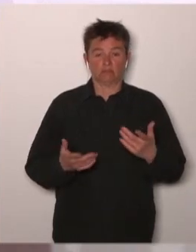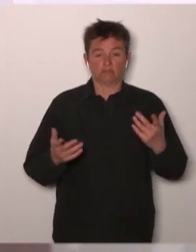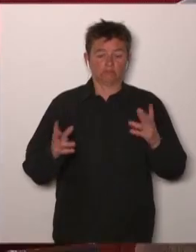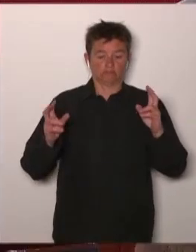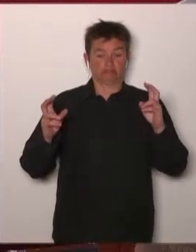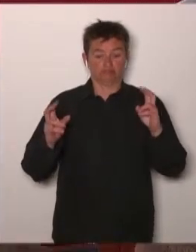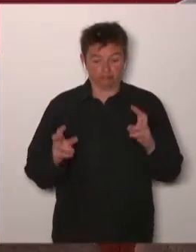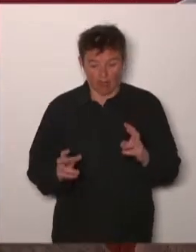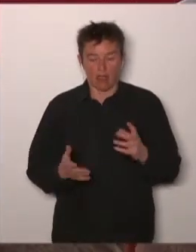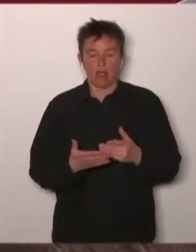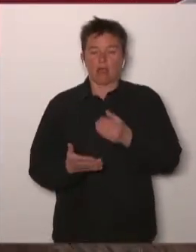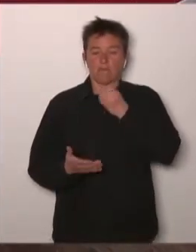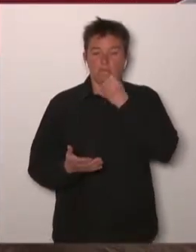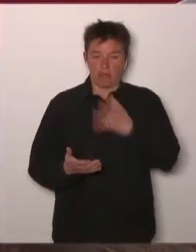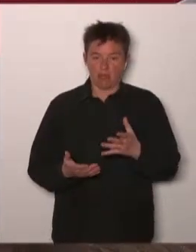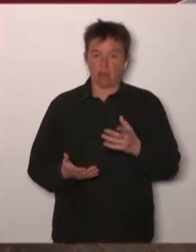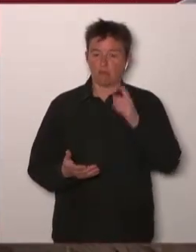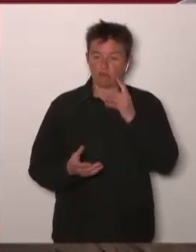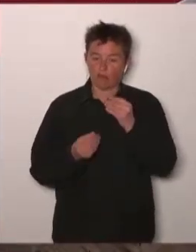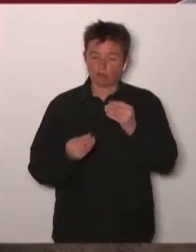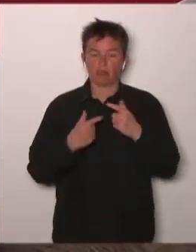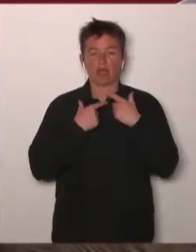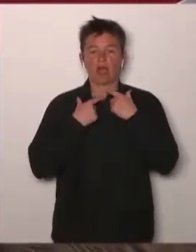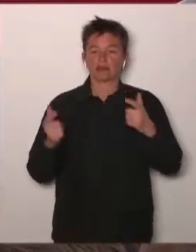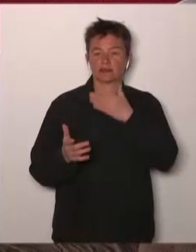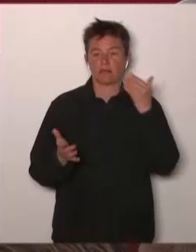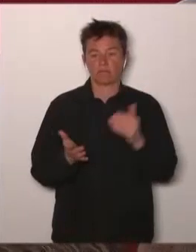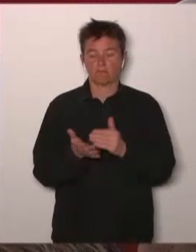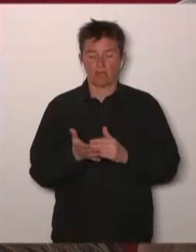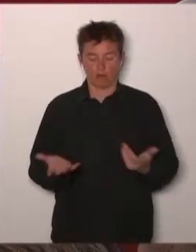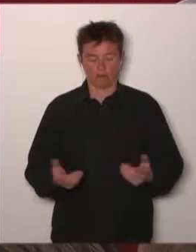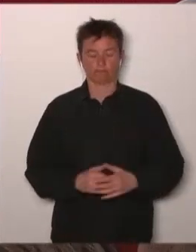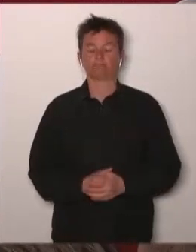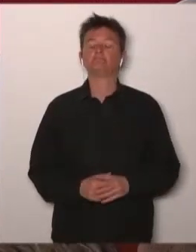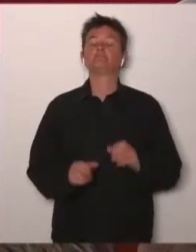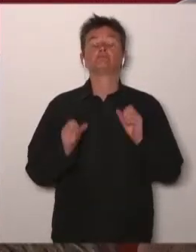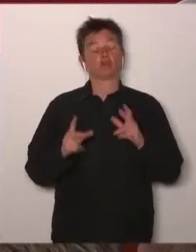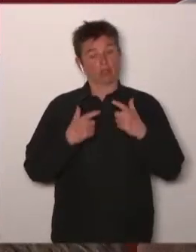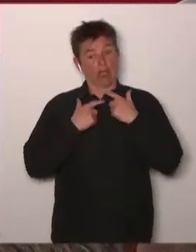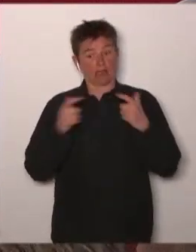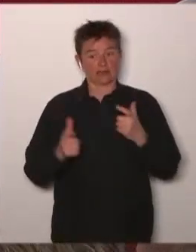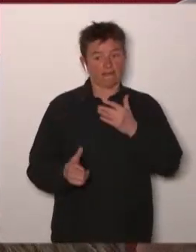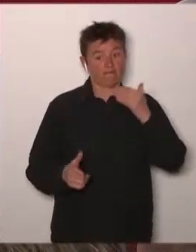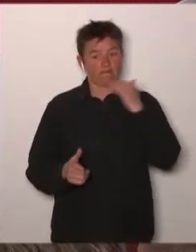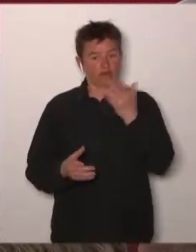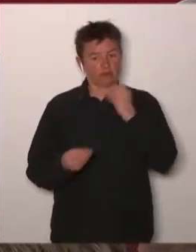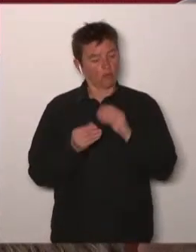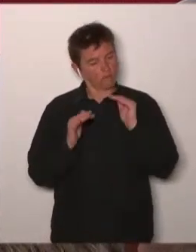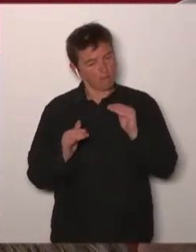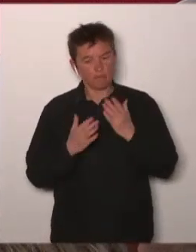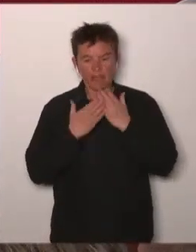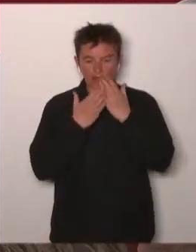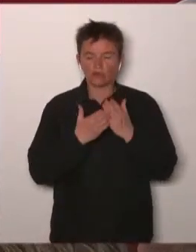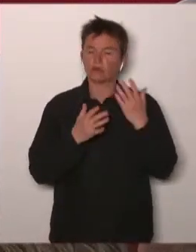But yet, we have to have early access even though the study is not completed, but then having a kind of an